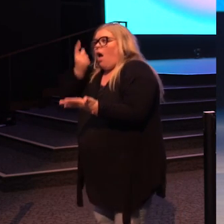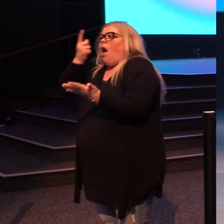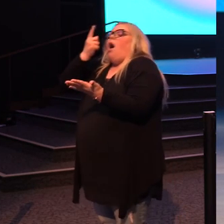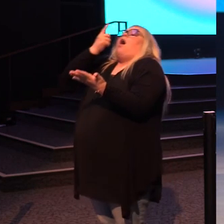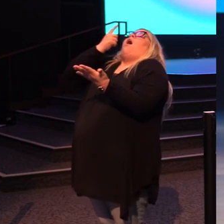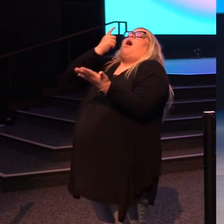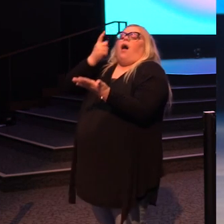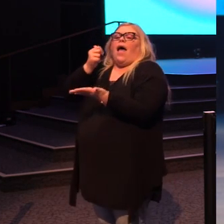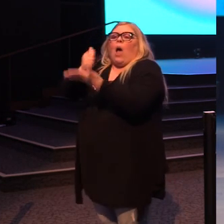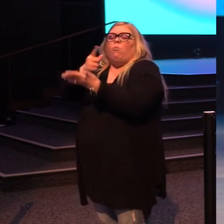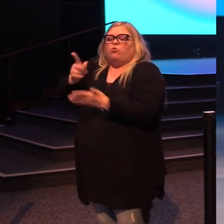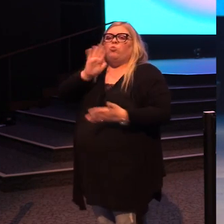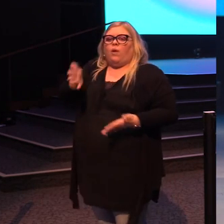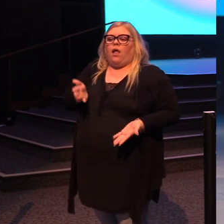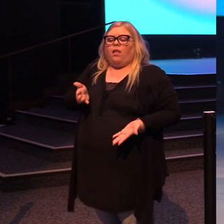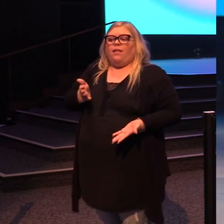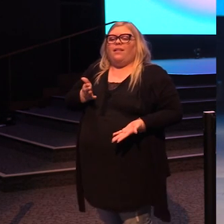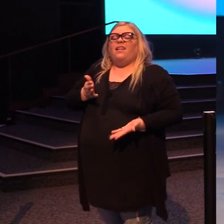It's time to stay.